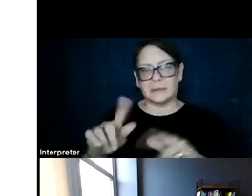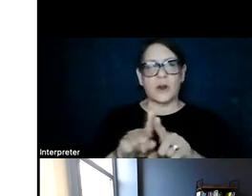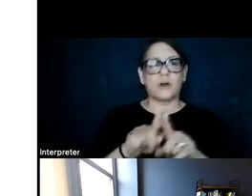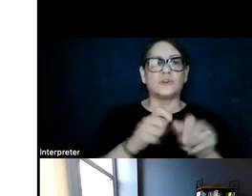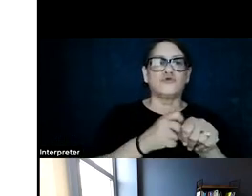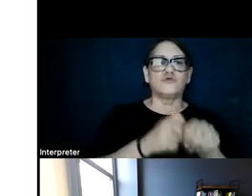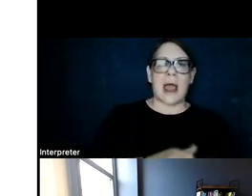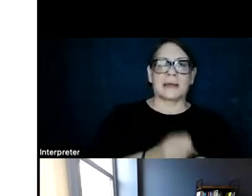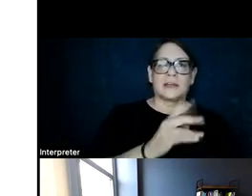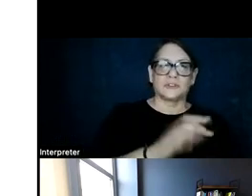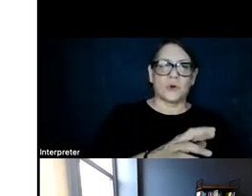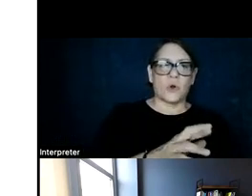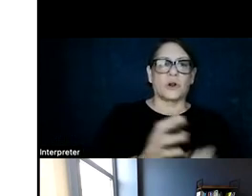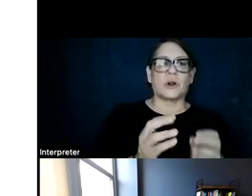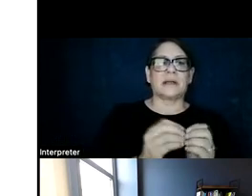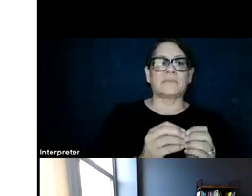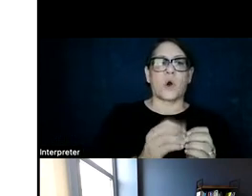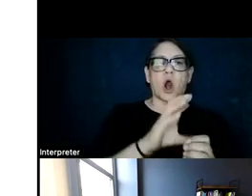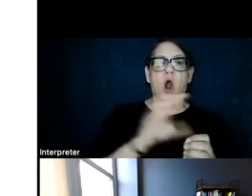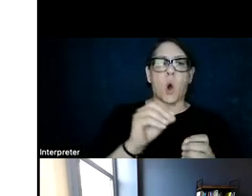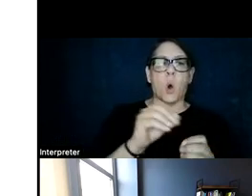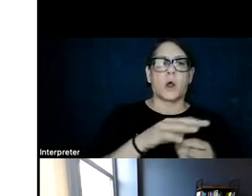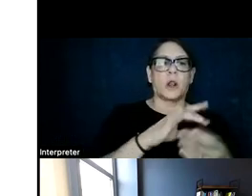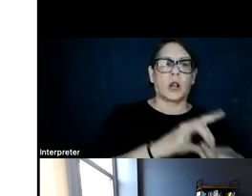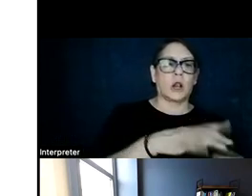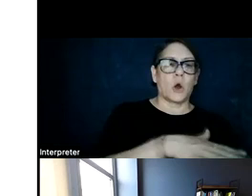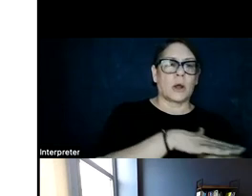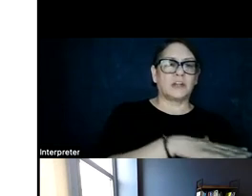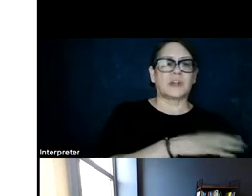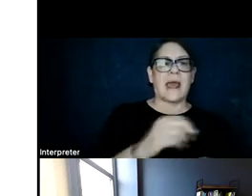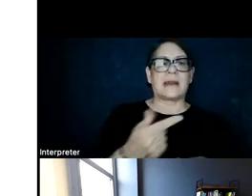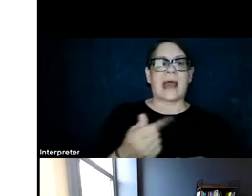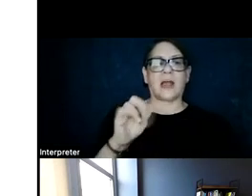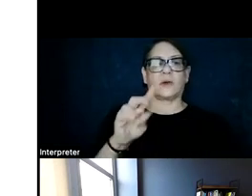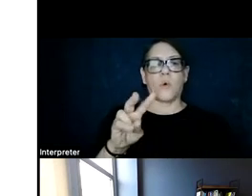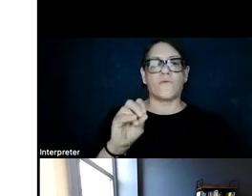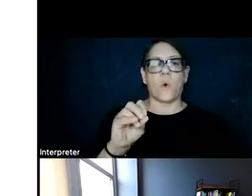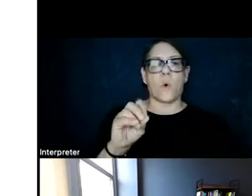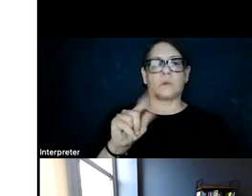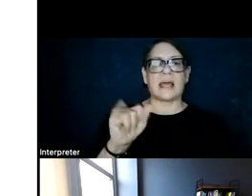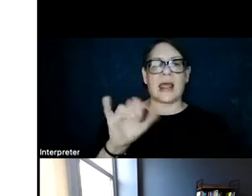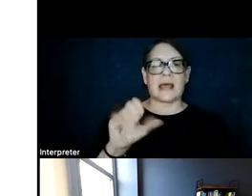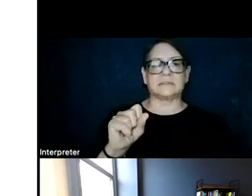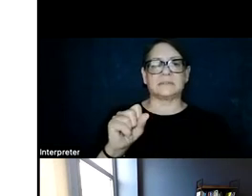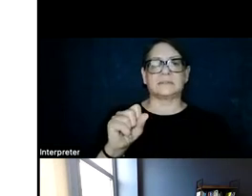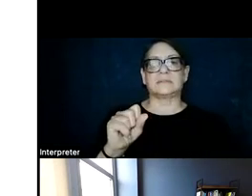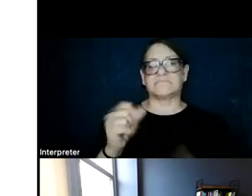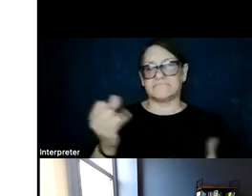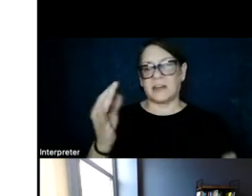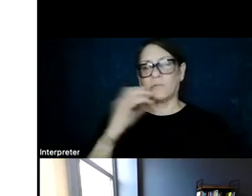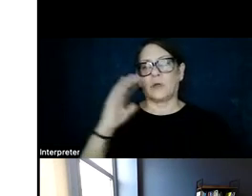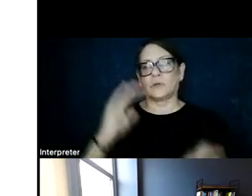goes more into co-location and agrivoltaics when we reduce the amount of land-use impacts.